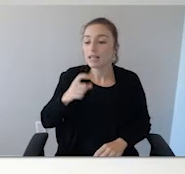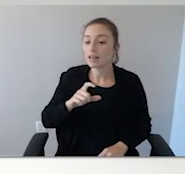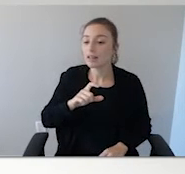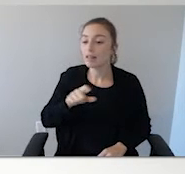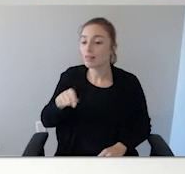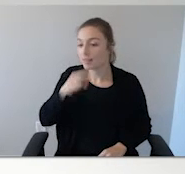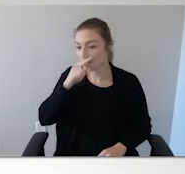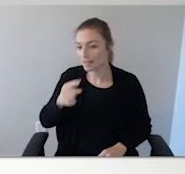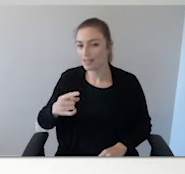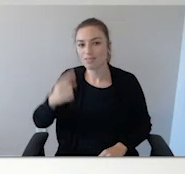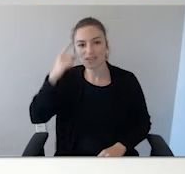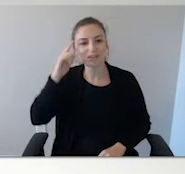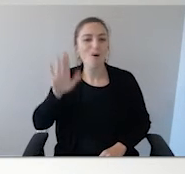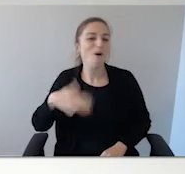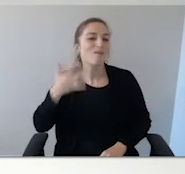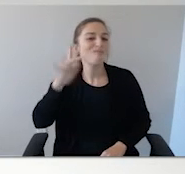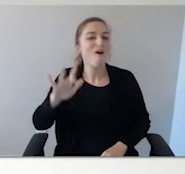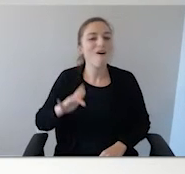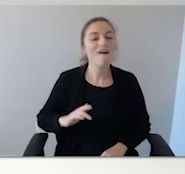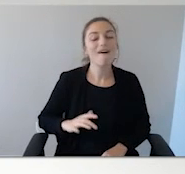little smart-alecks.